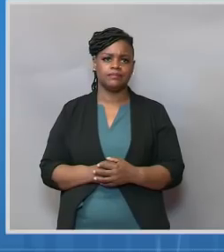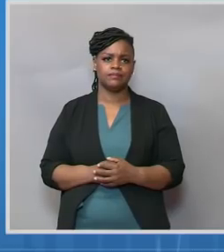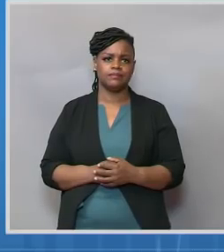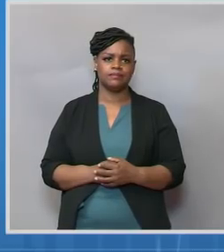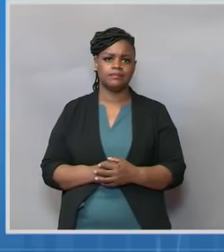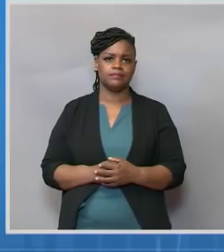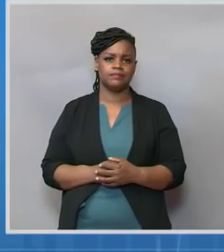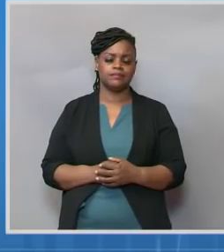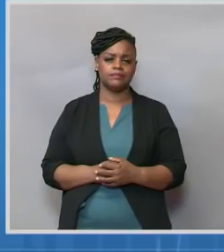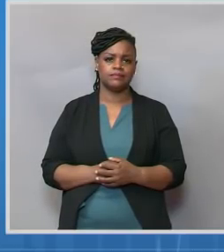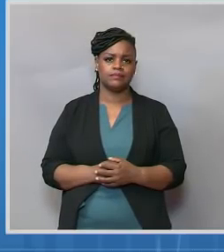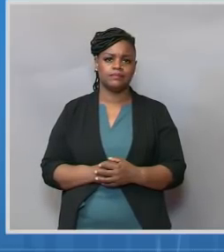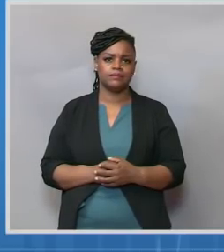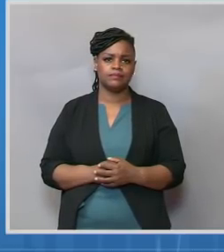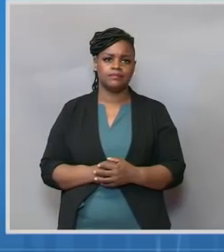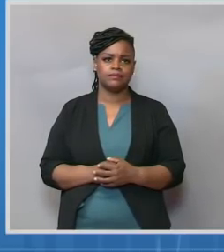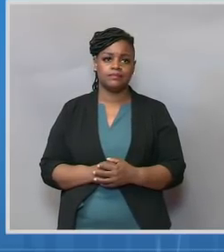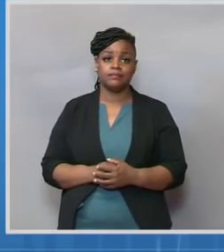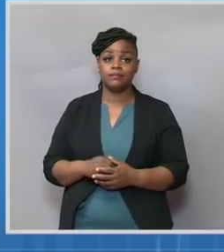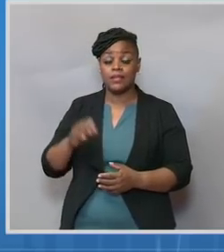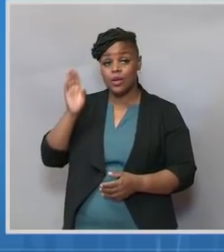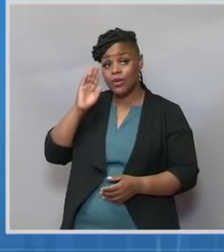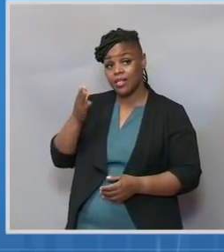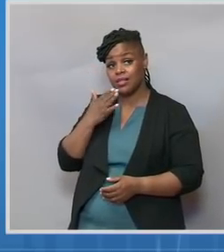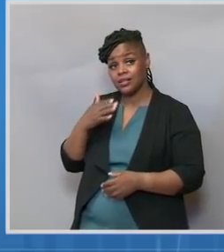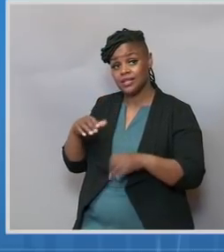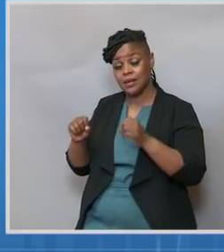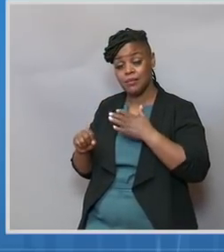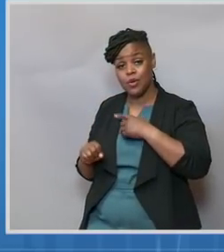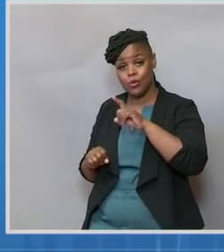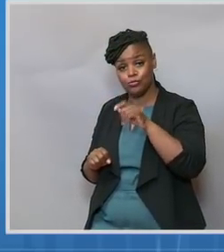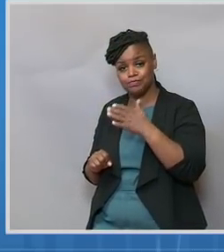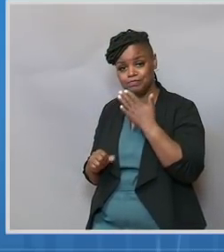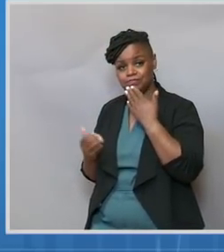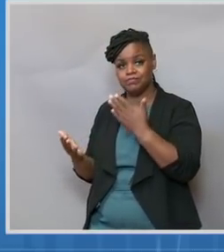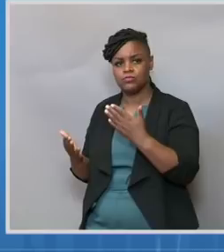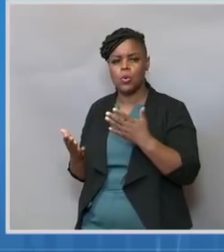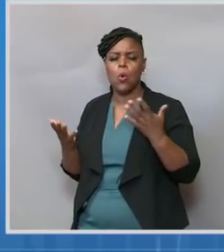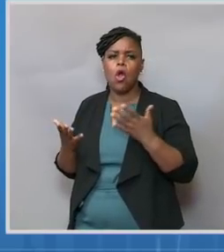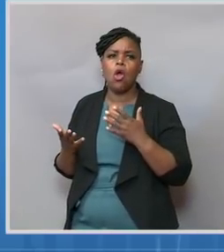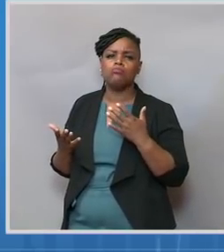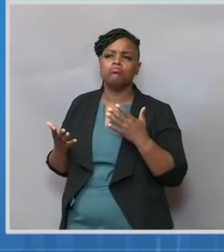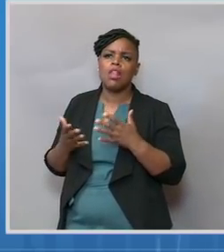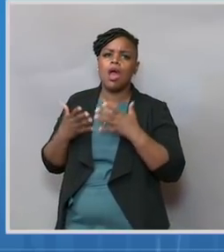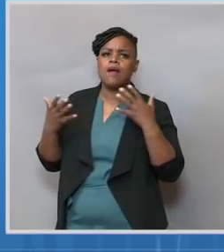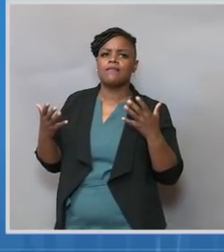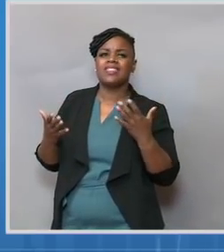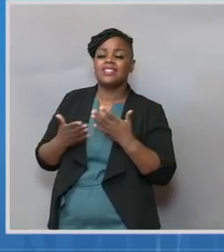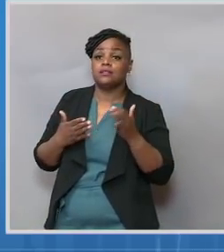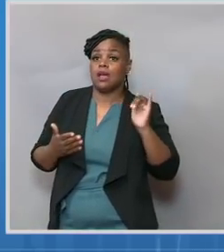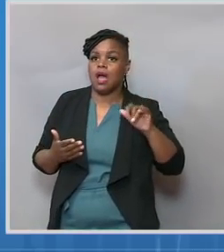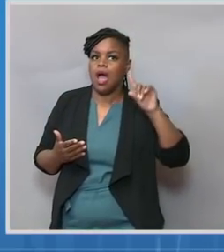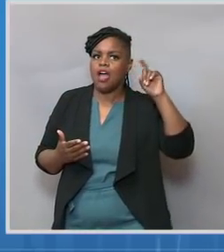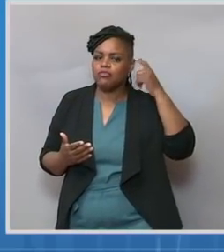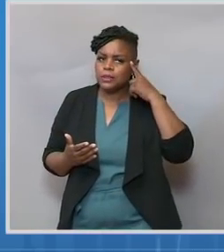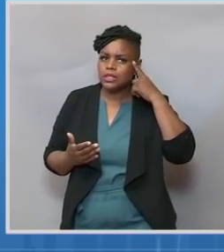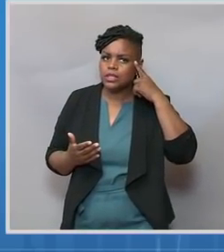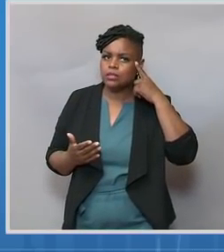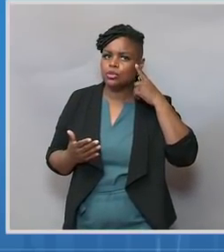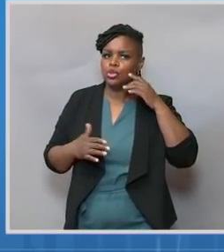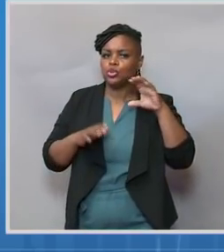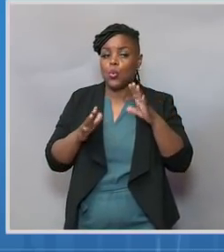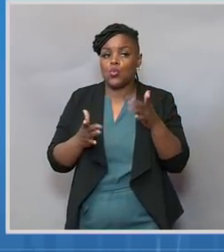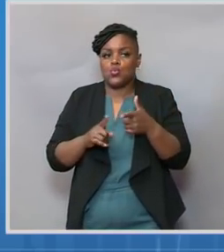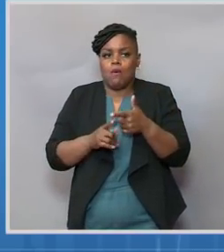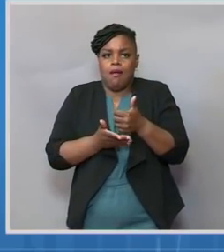Hi. Thanks for taking my question. Jeff, you described a lot of the things that the government is doing to try to help make vaccinations more